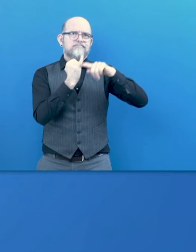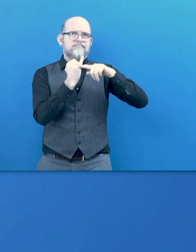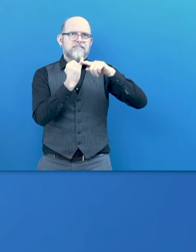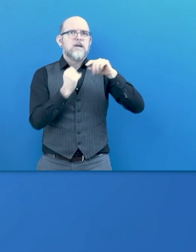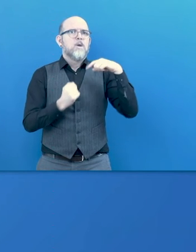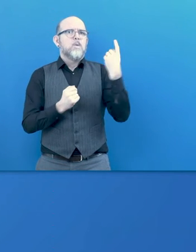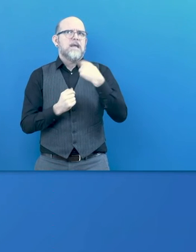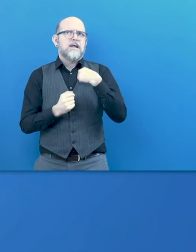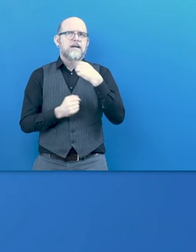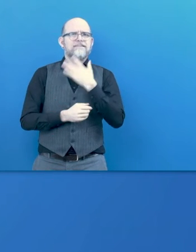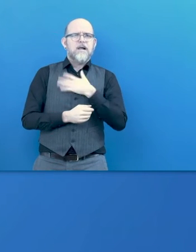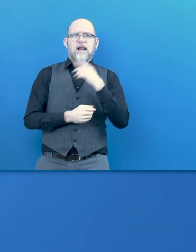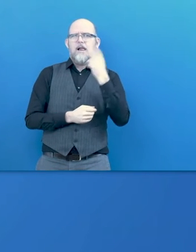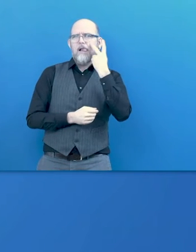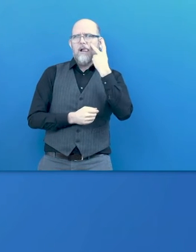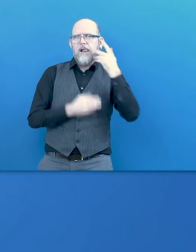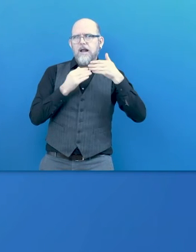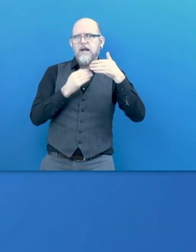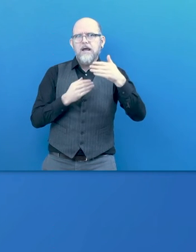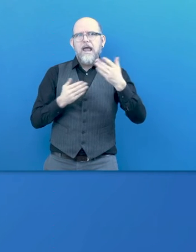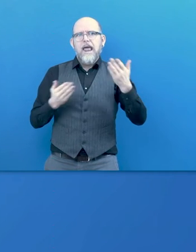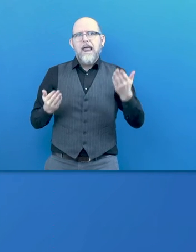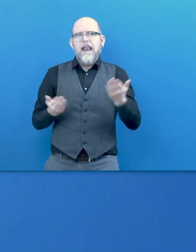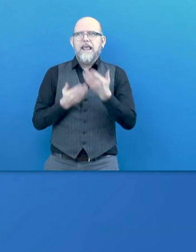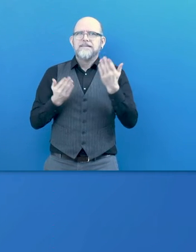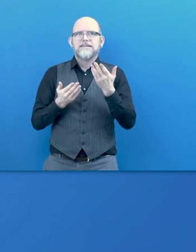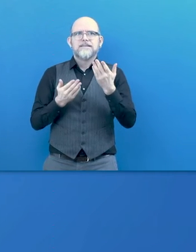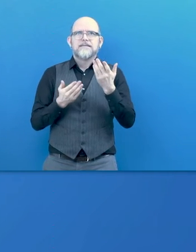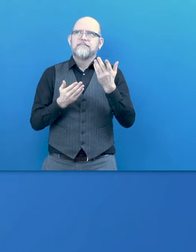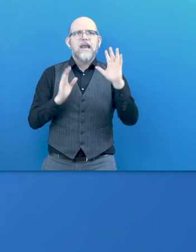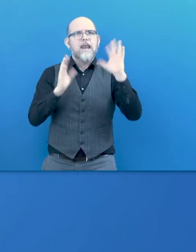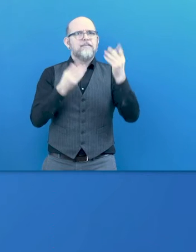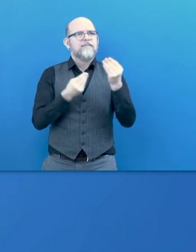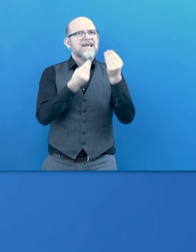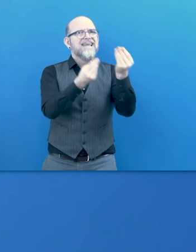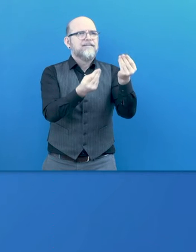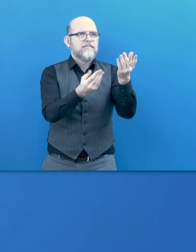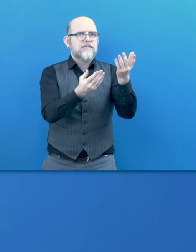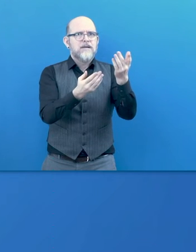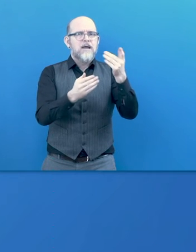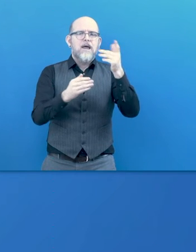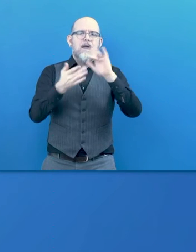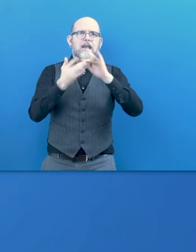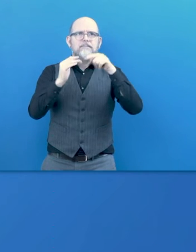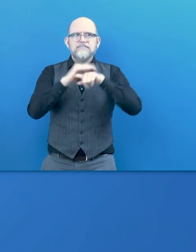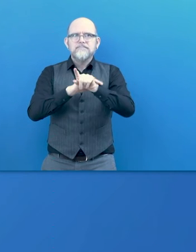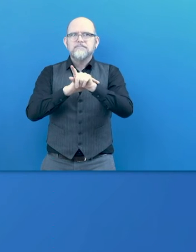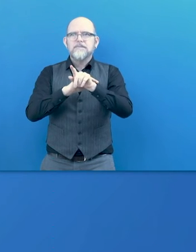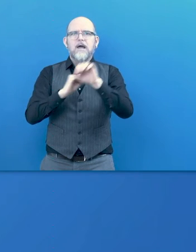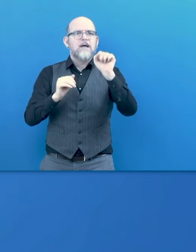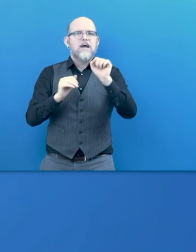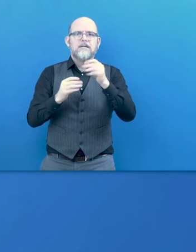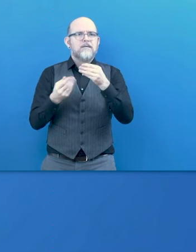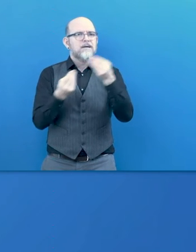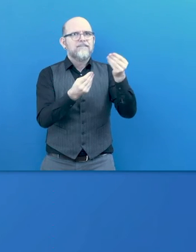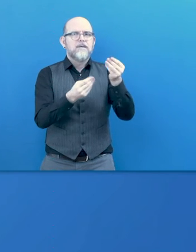make it easier to access web and video and information. We have young team